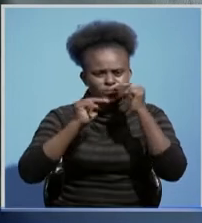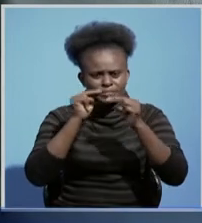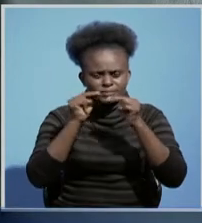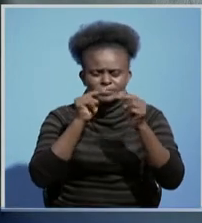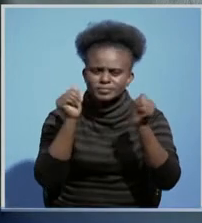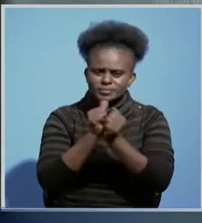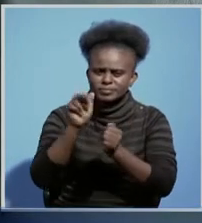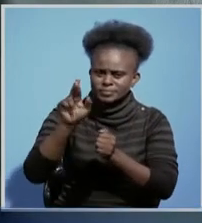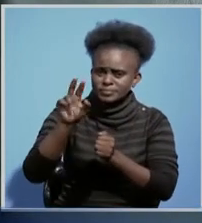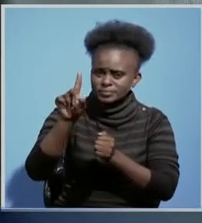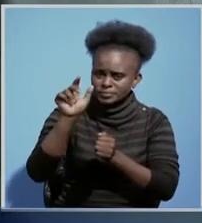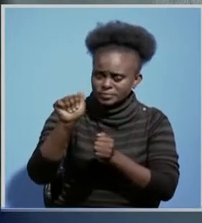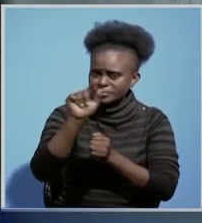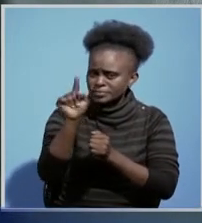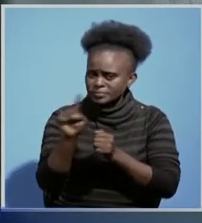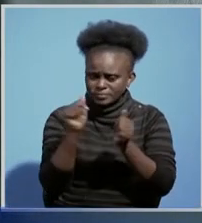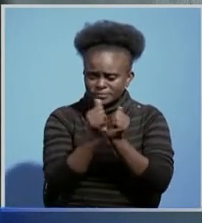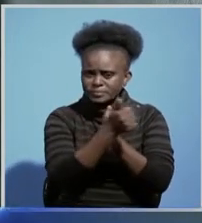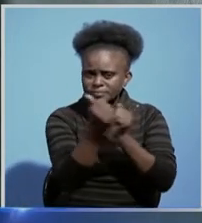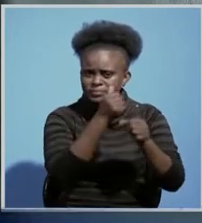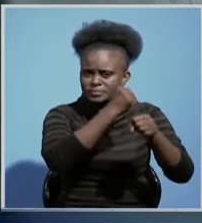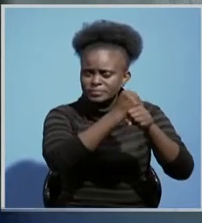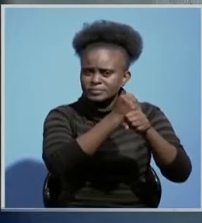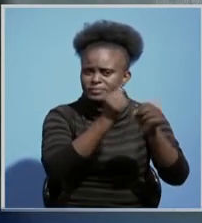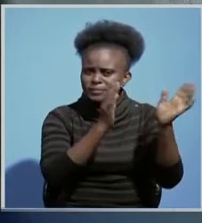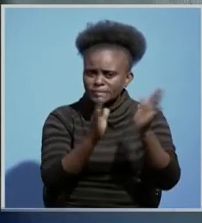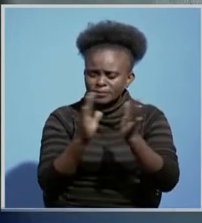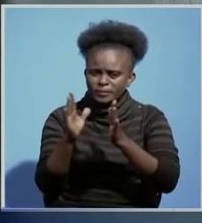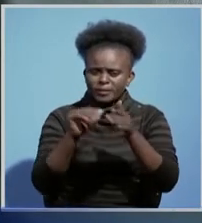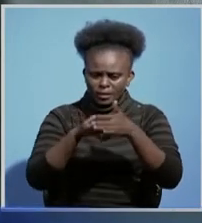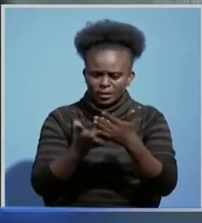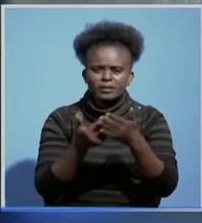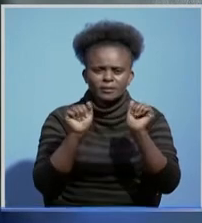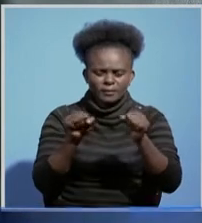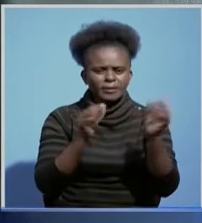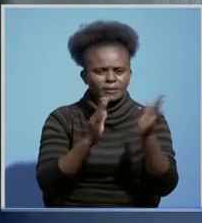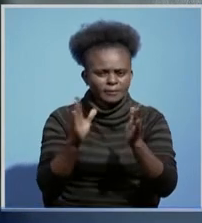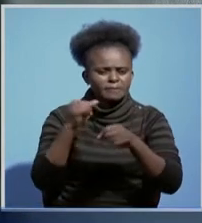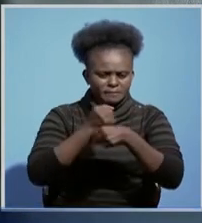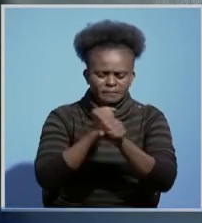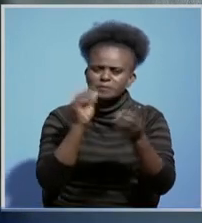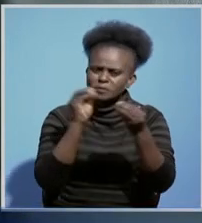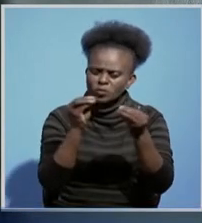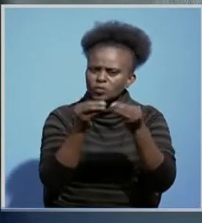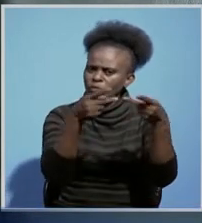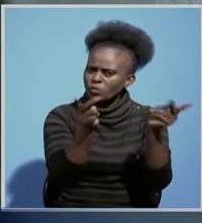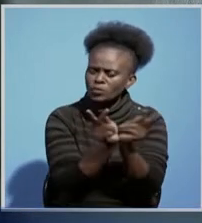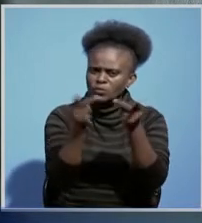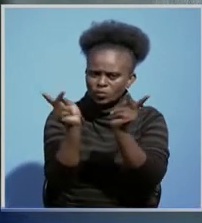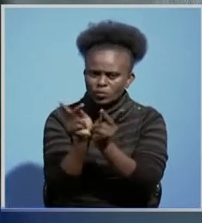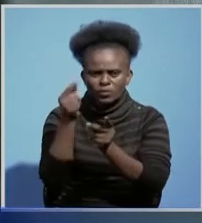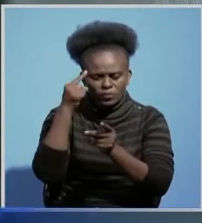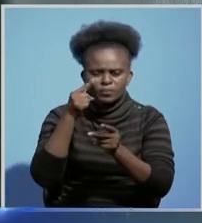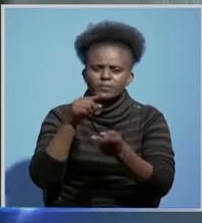DAZ and the other stakeholders come up with a plan on how they intend to create more positions for registrars,